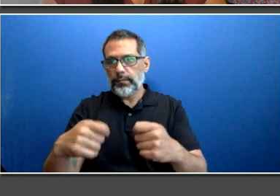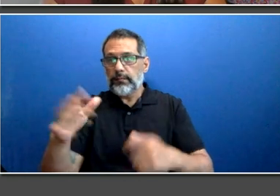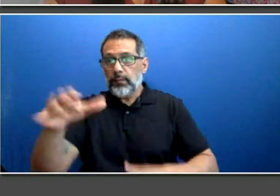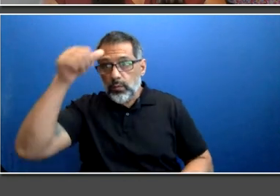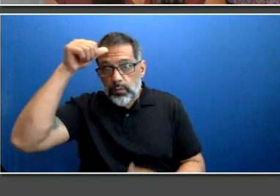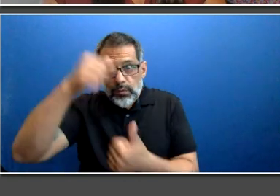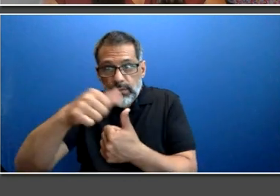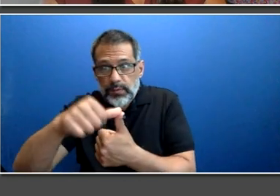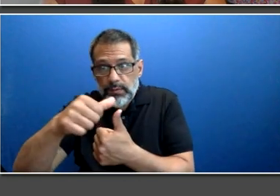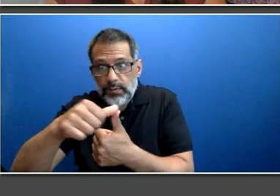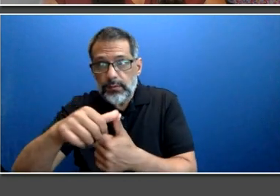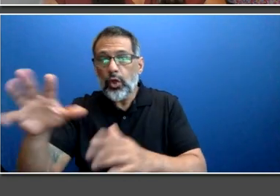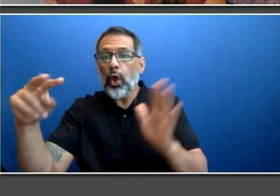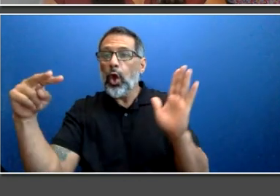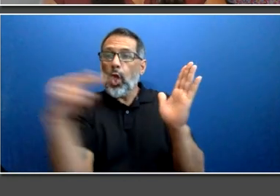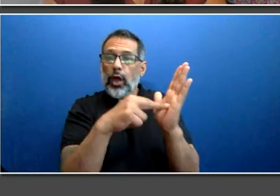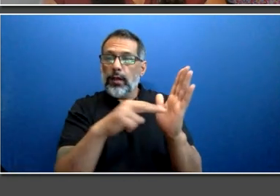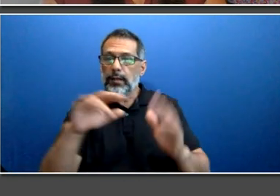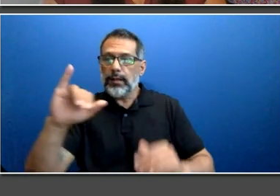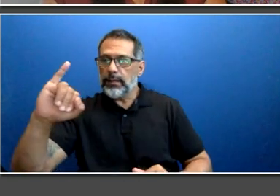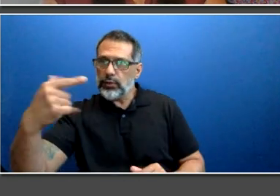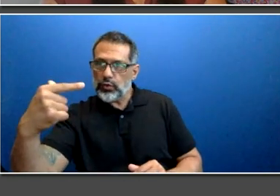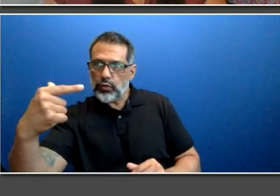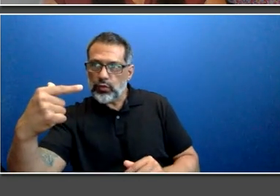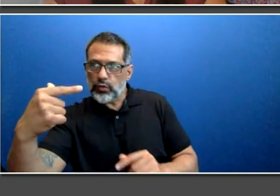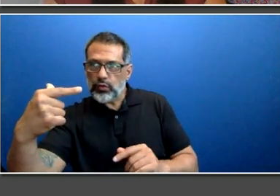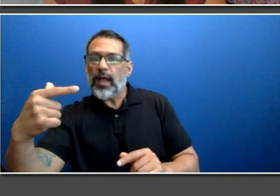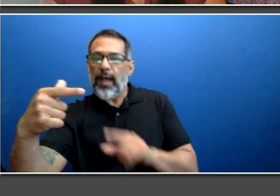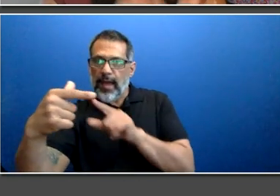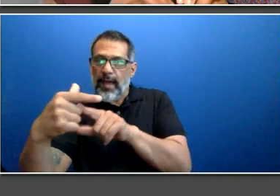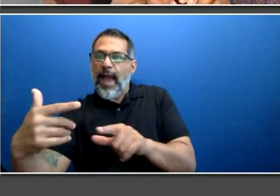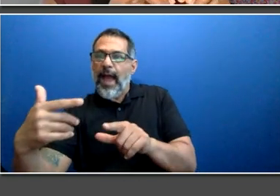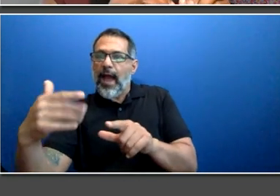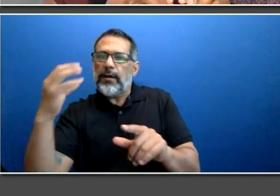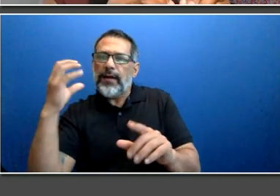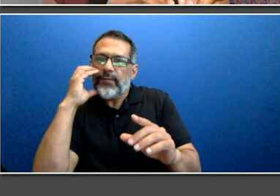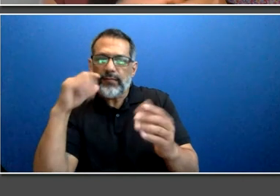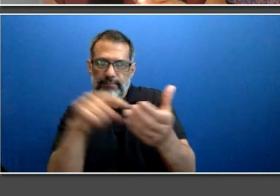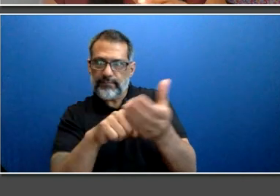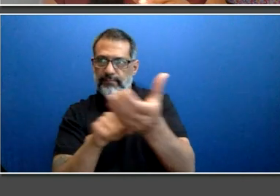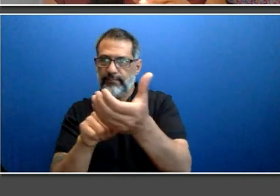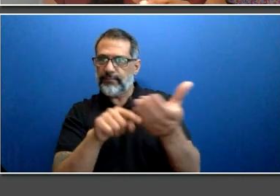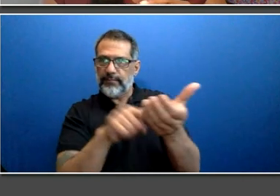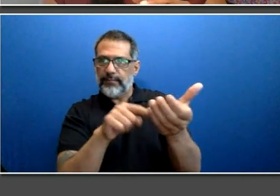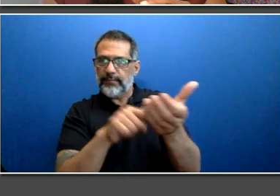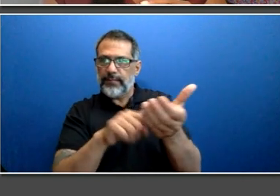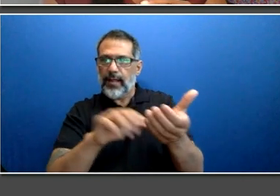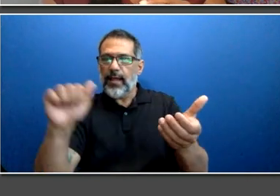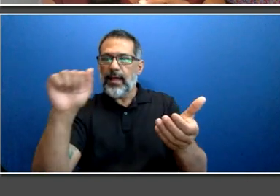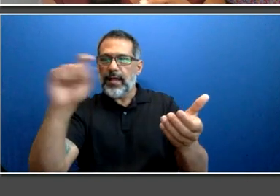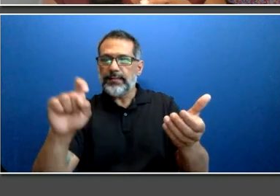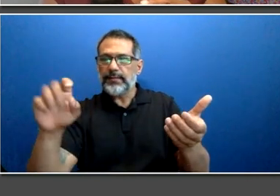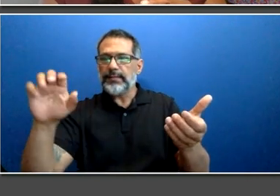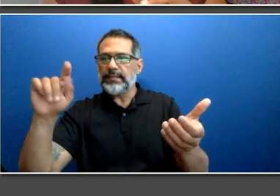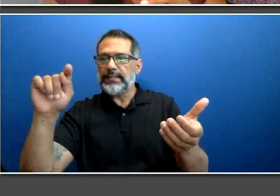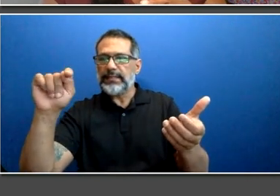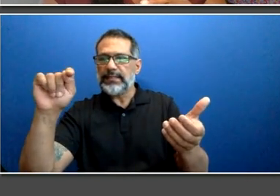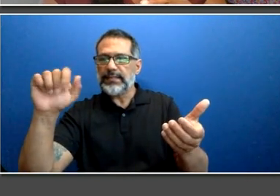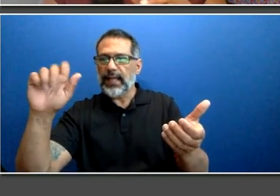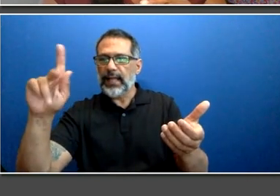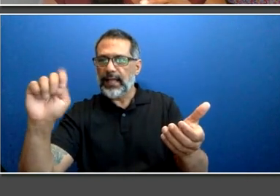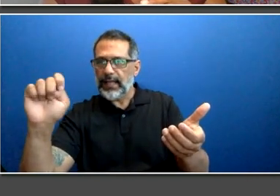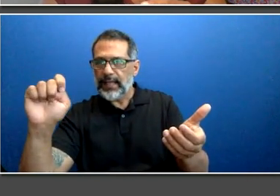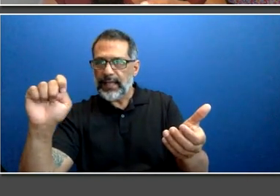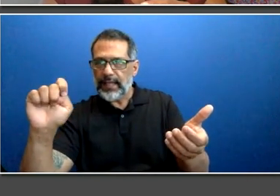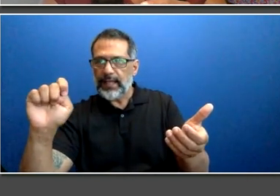accessed from your mobile device at take the TTC. You can then post a video or a picture using a very